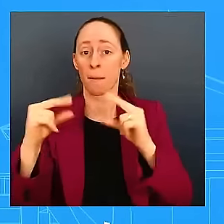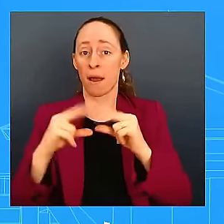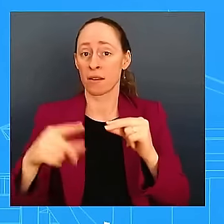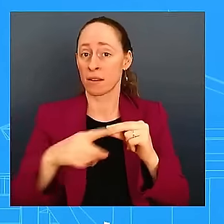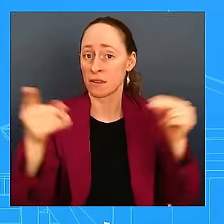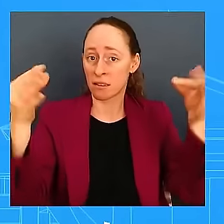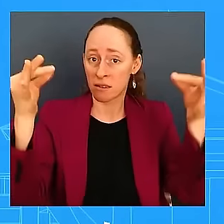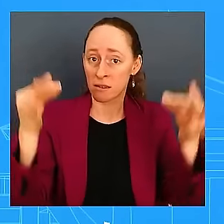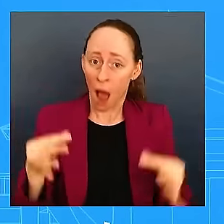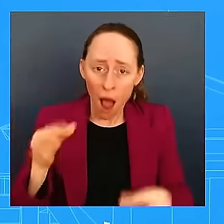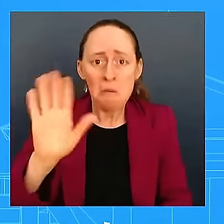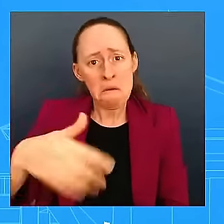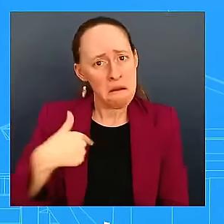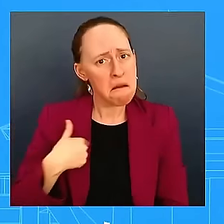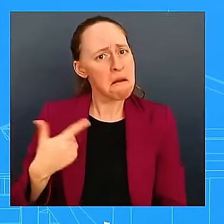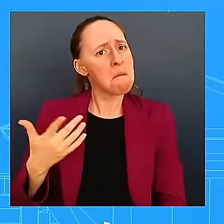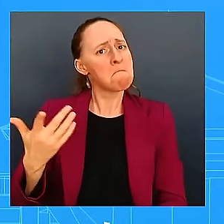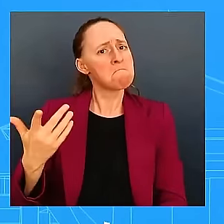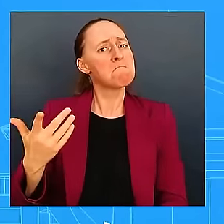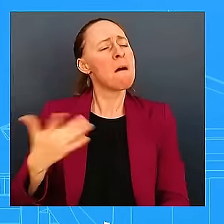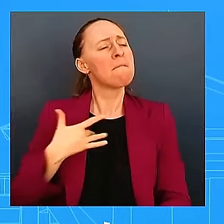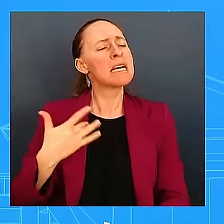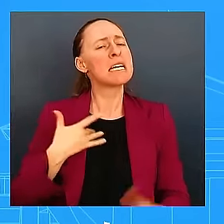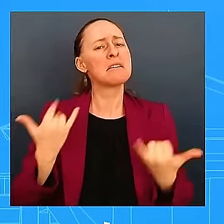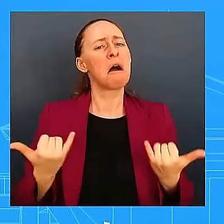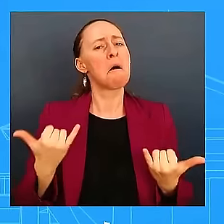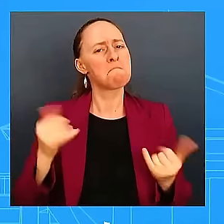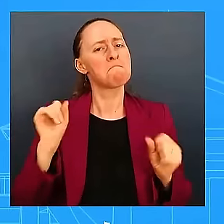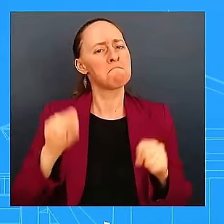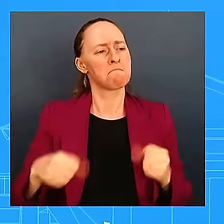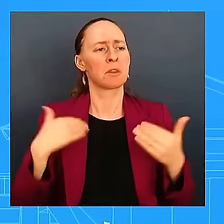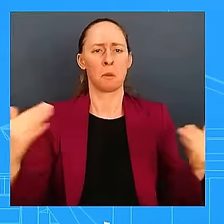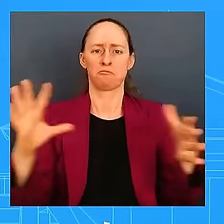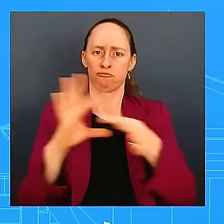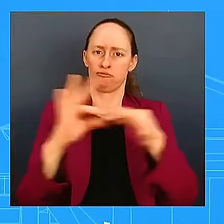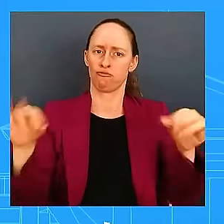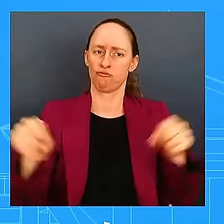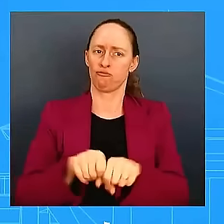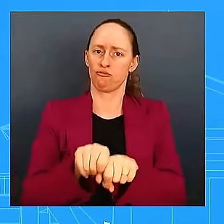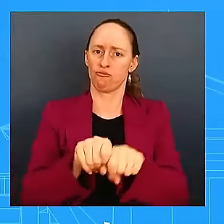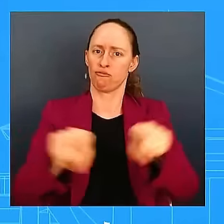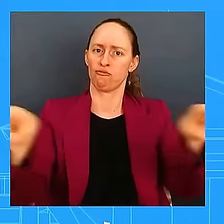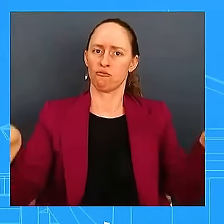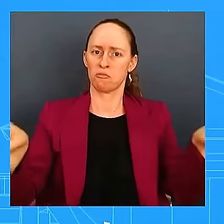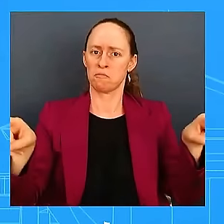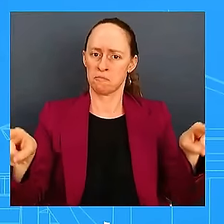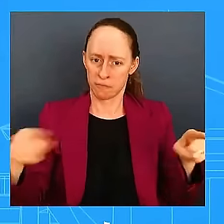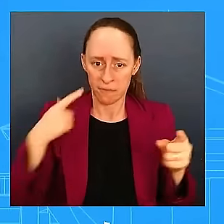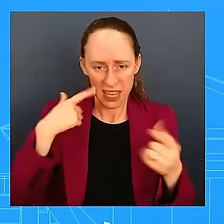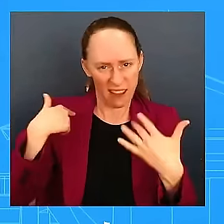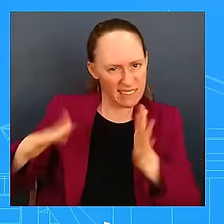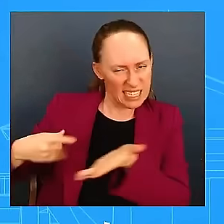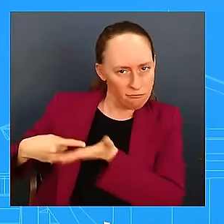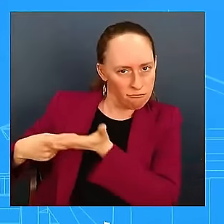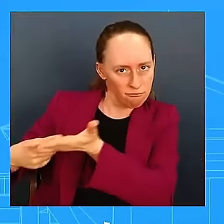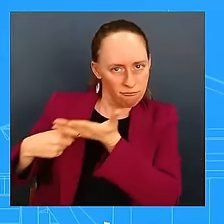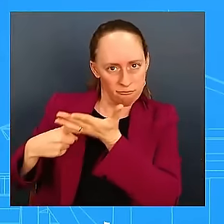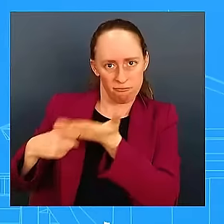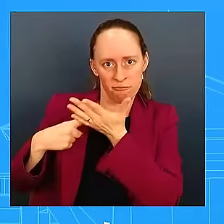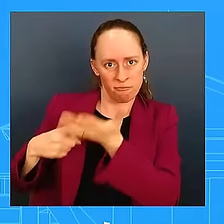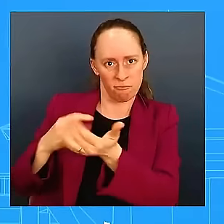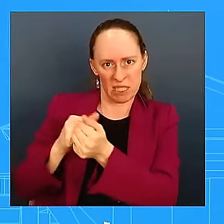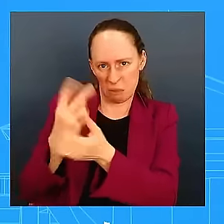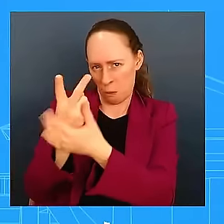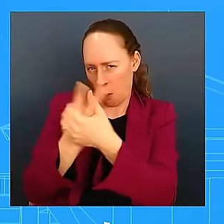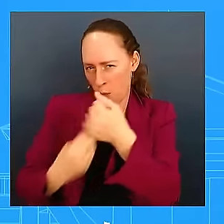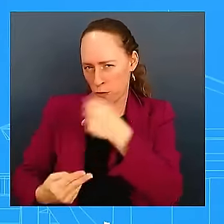because we have been having those discussions with Lebanon and Israel. And, but to your point, it is up to the